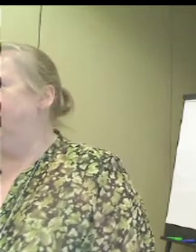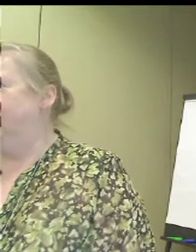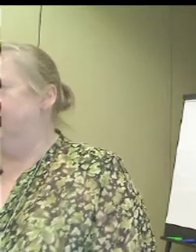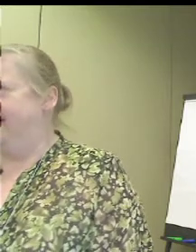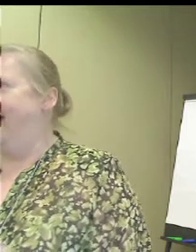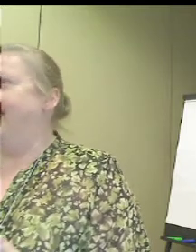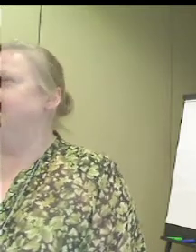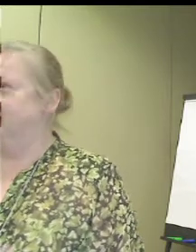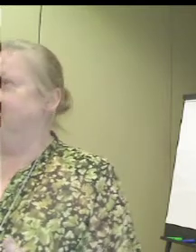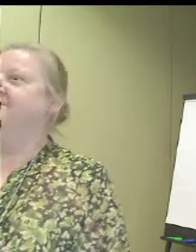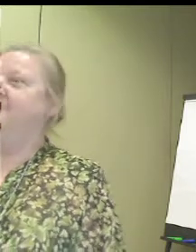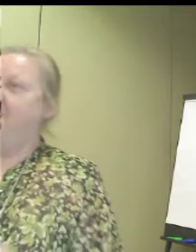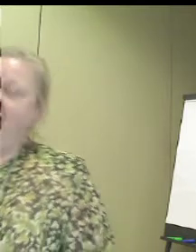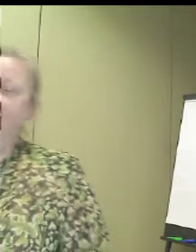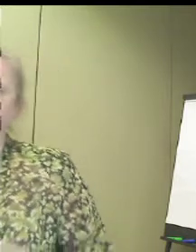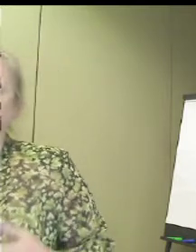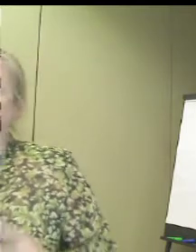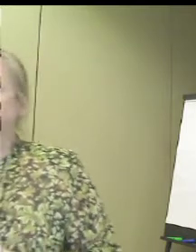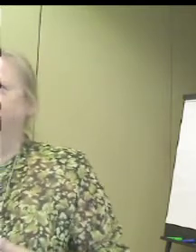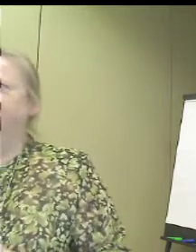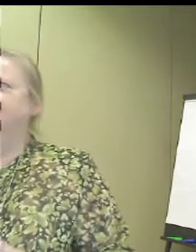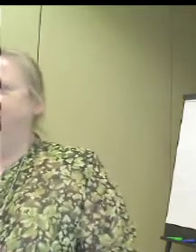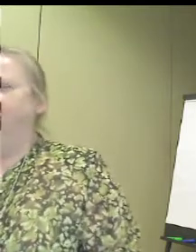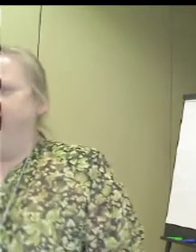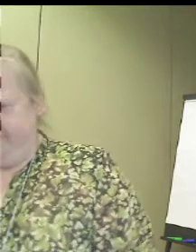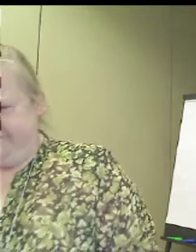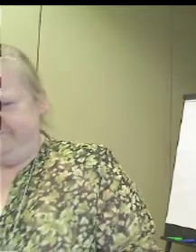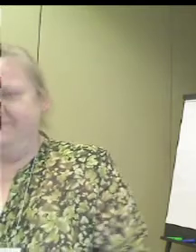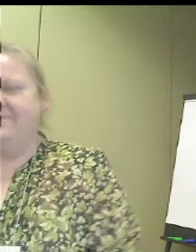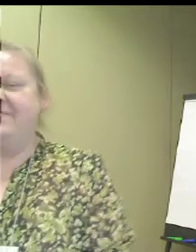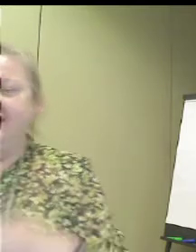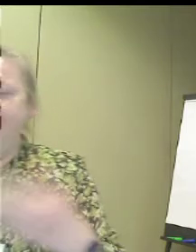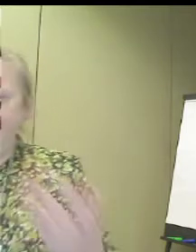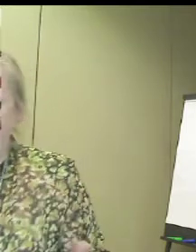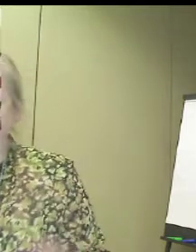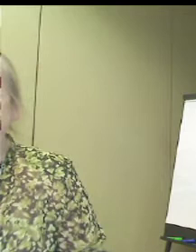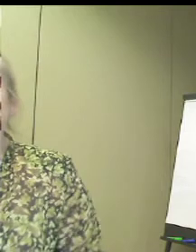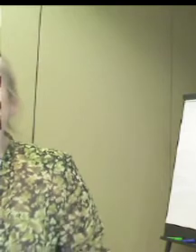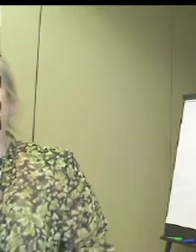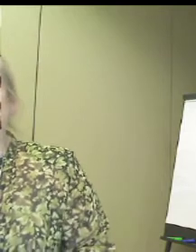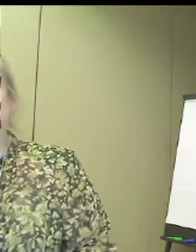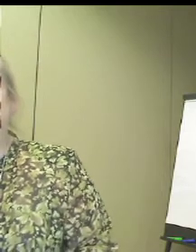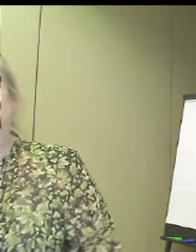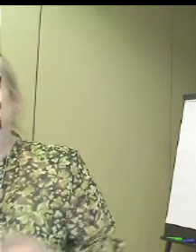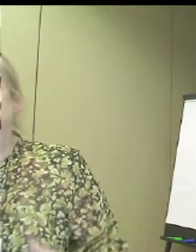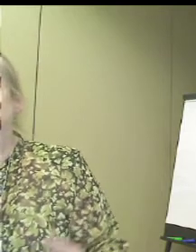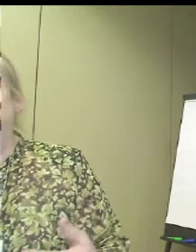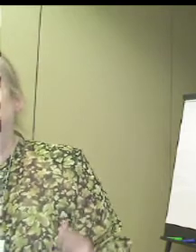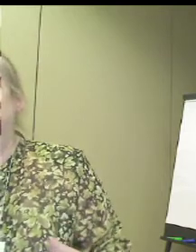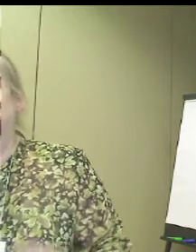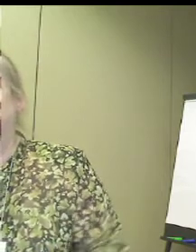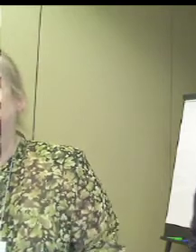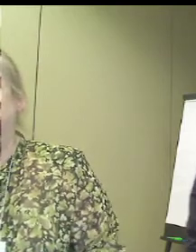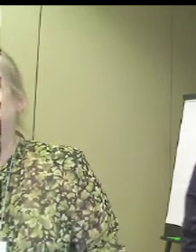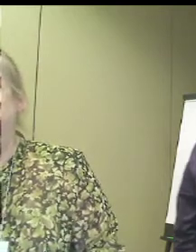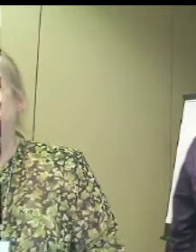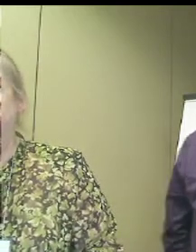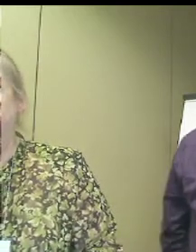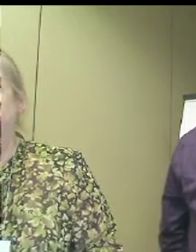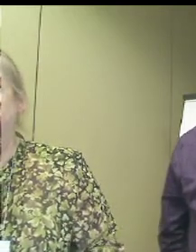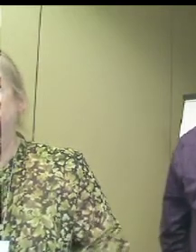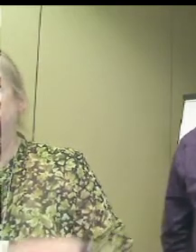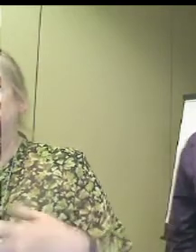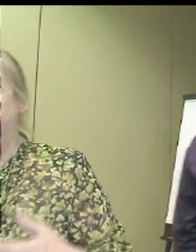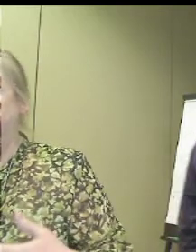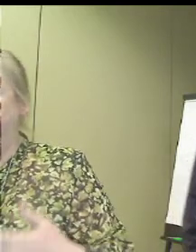more about colour than I do, which she finds very odd. Then, of course, we have people with different kinds of